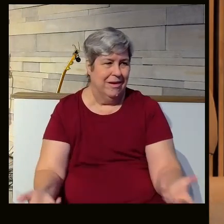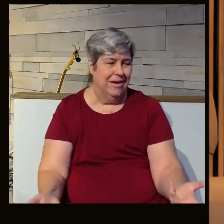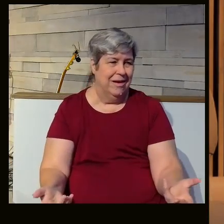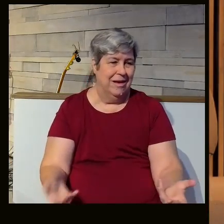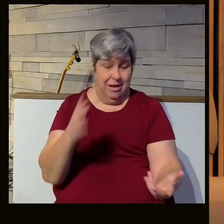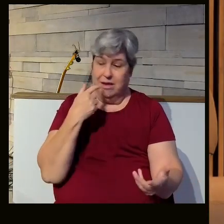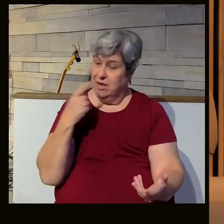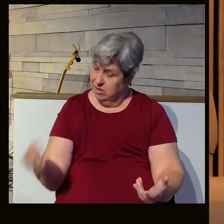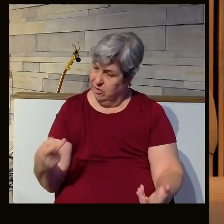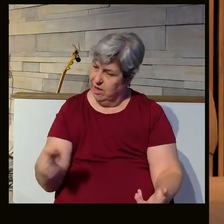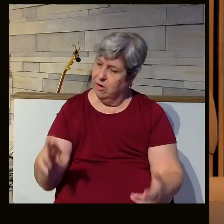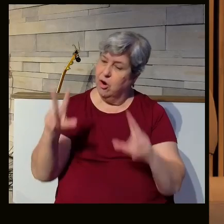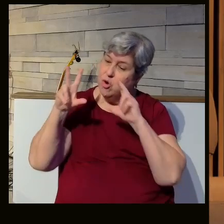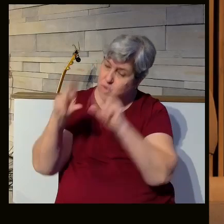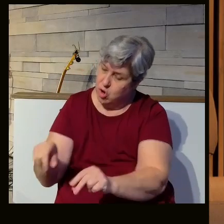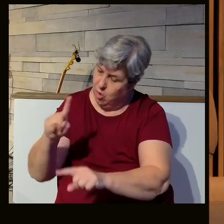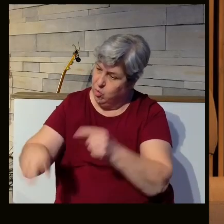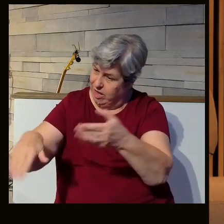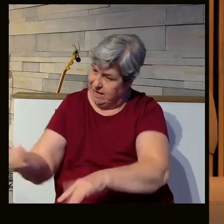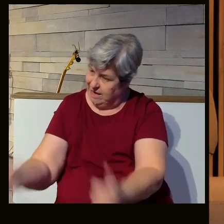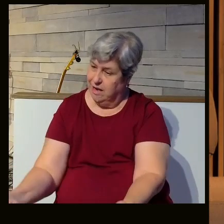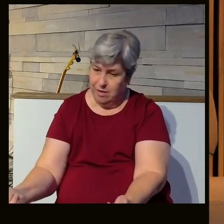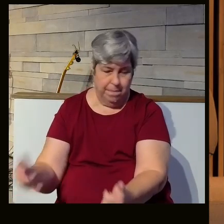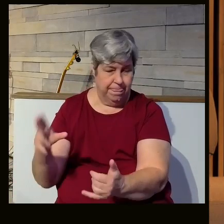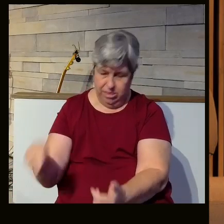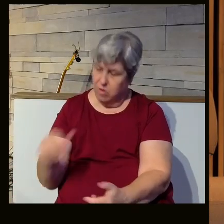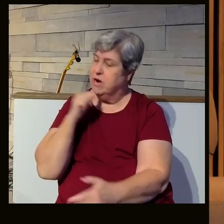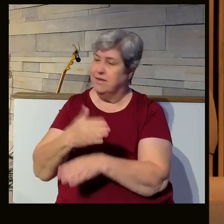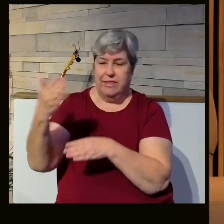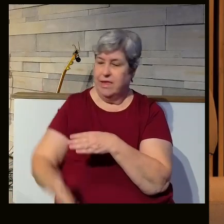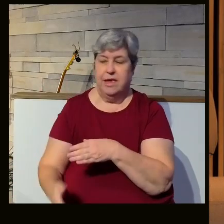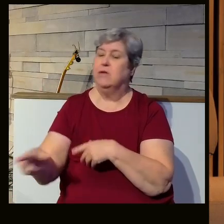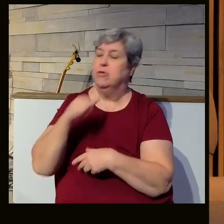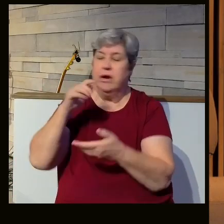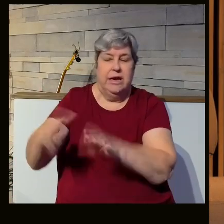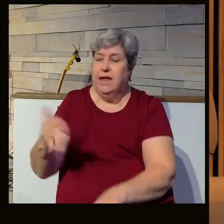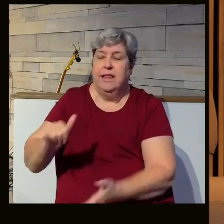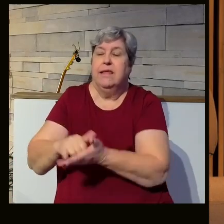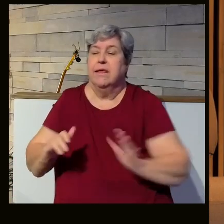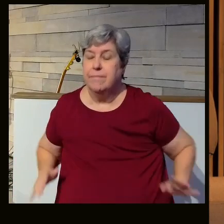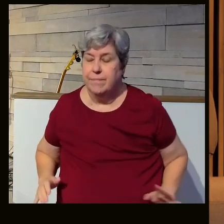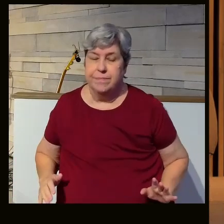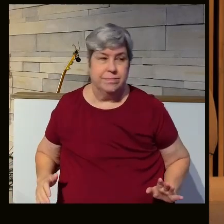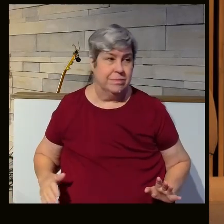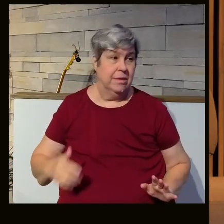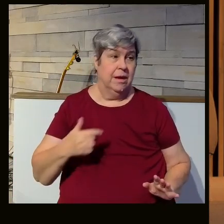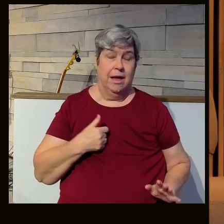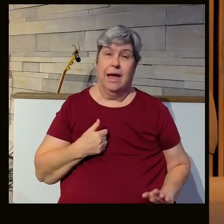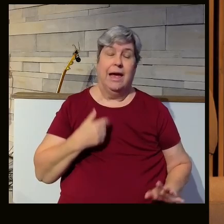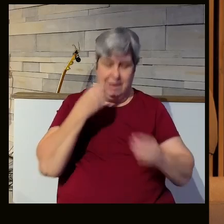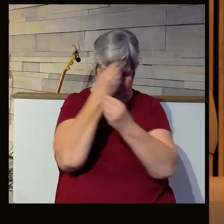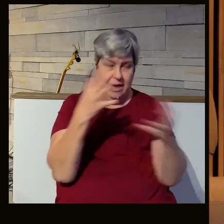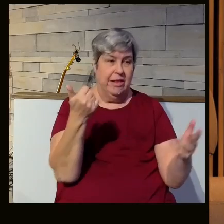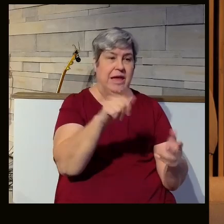What did God say to Hagar? No. No, this is not the end. You're not going to go out like this. And that's where I step in